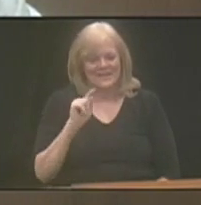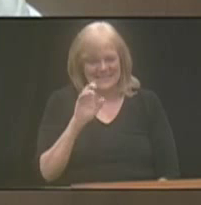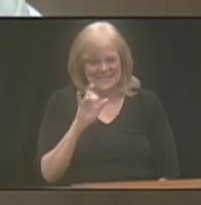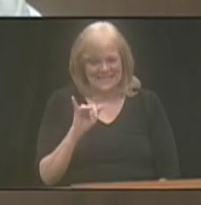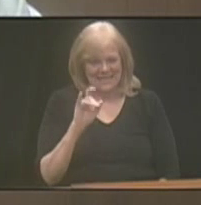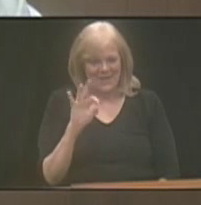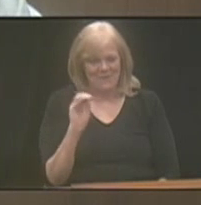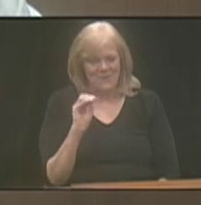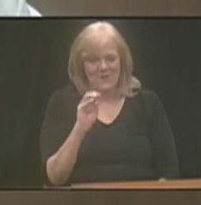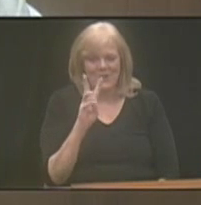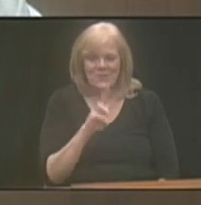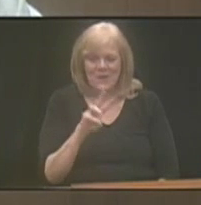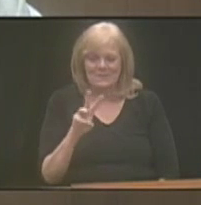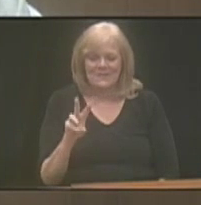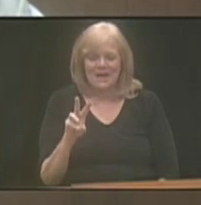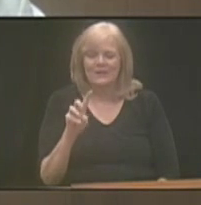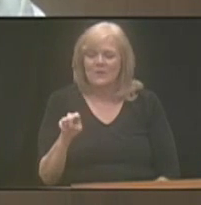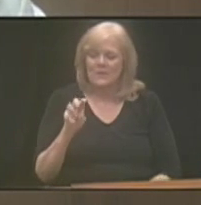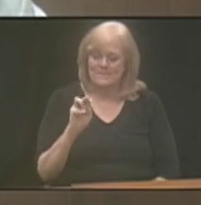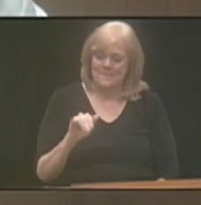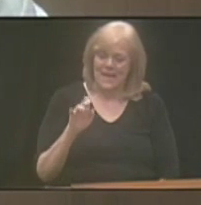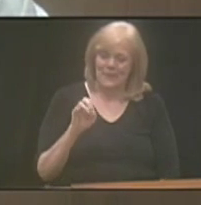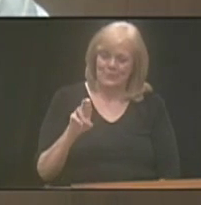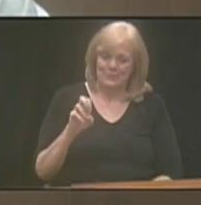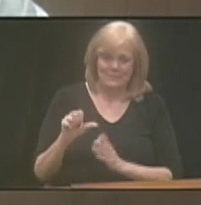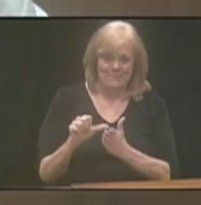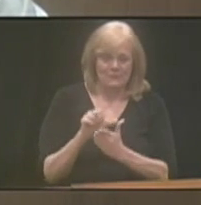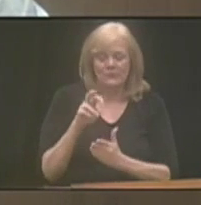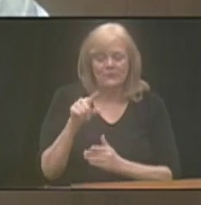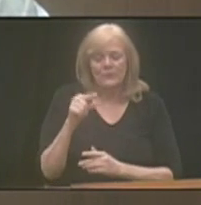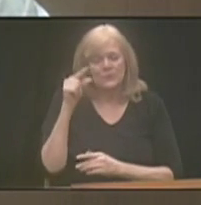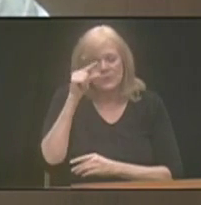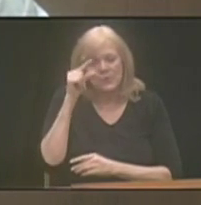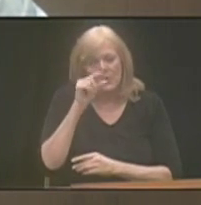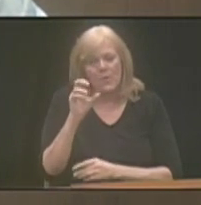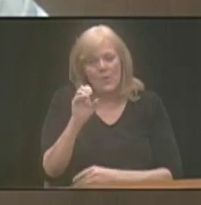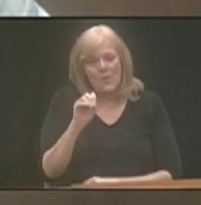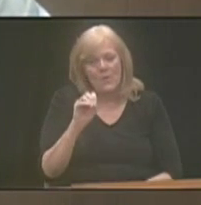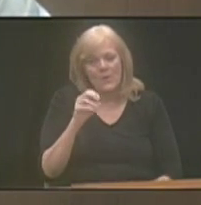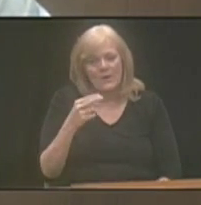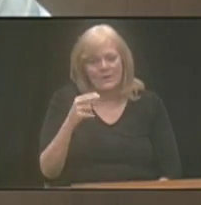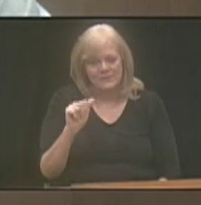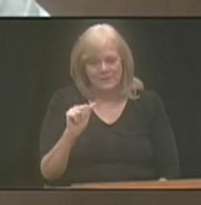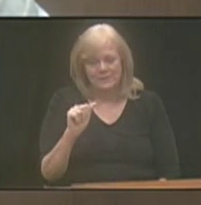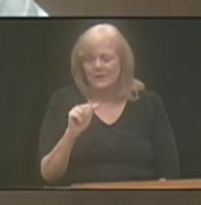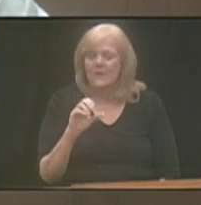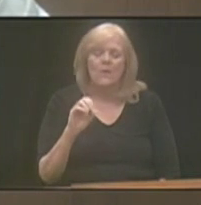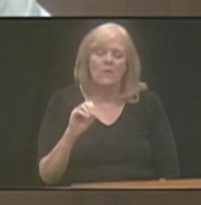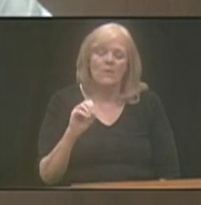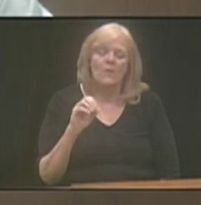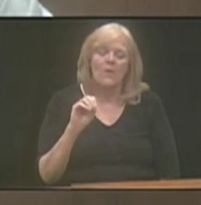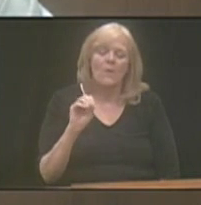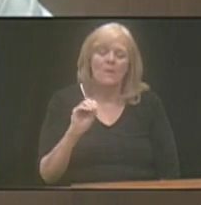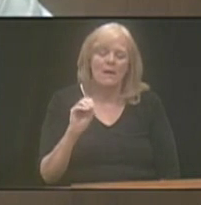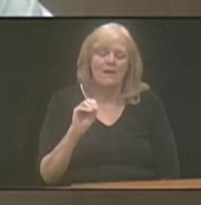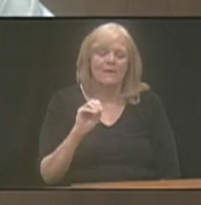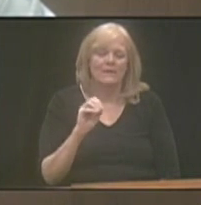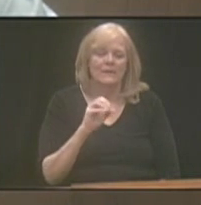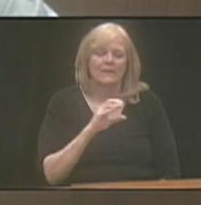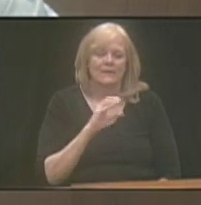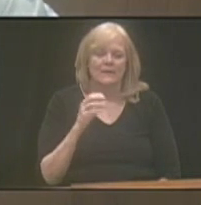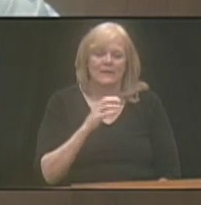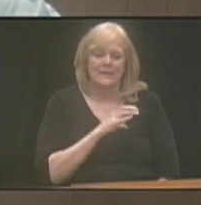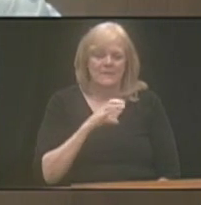City of Omaha website. Go to the mayor's page. Or if you just Google Omaha Disabilities Commission, it will take you right to our webpage.